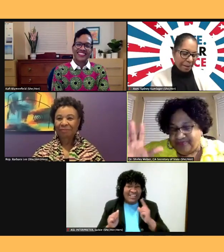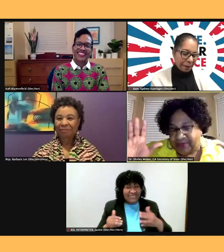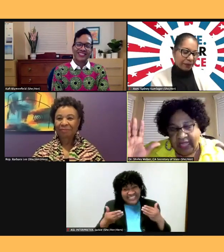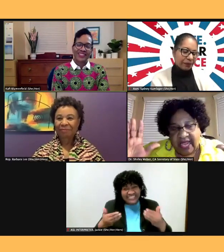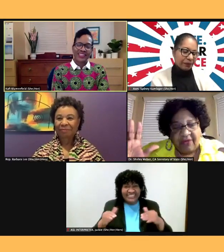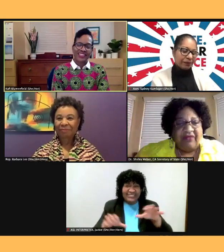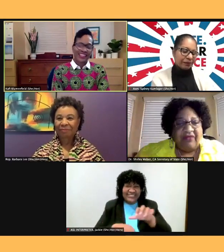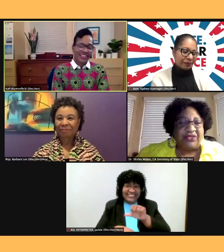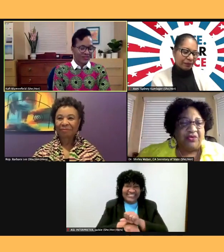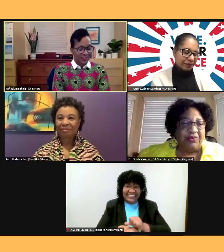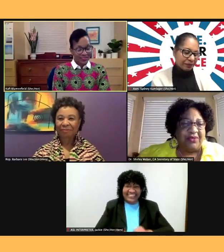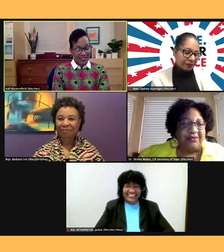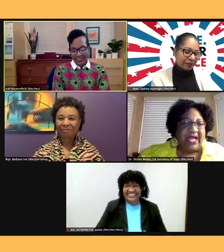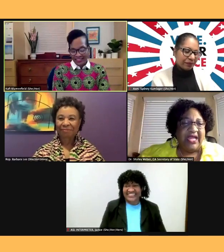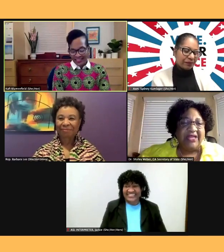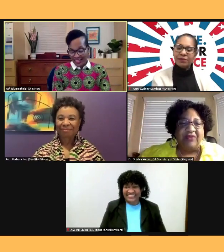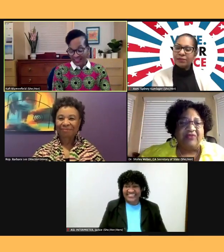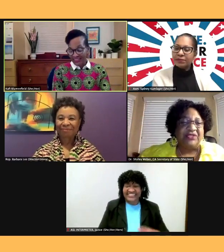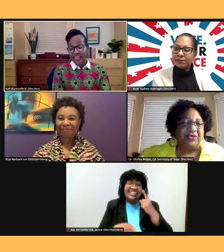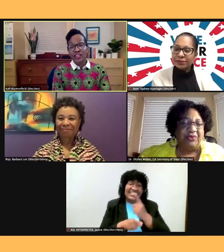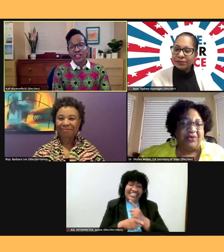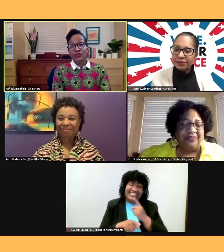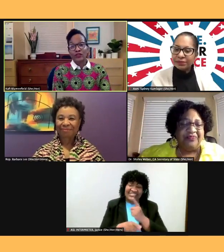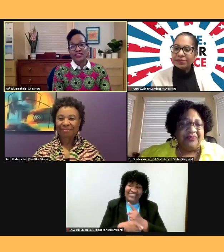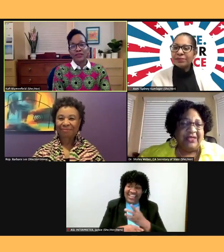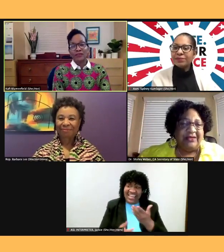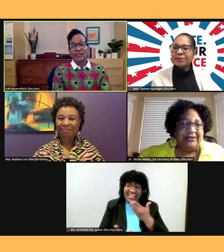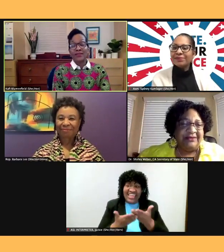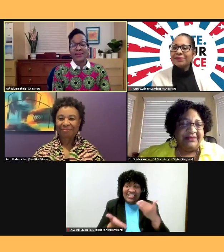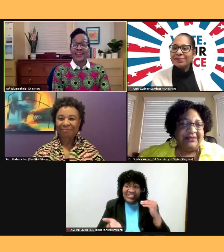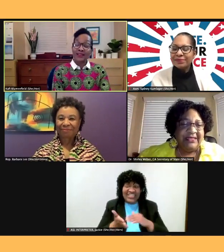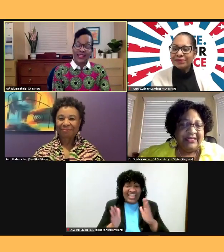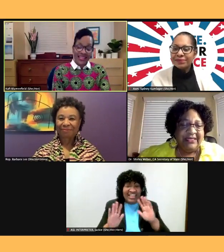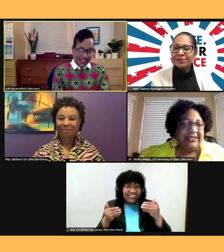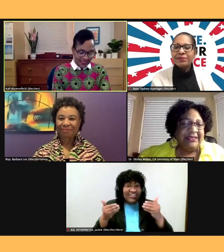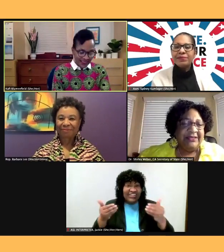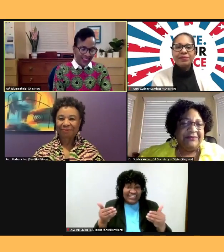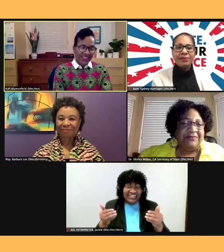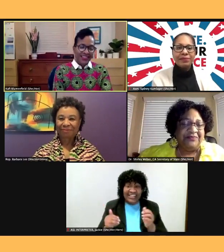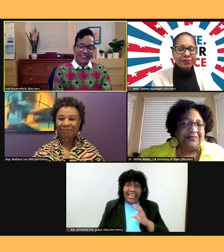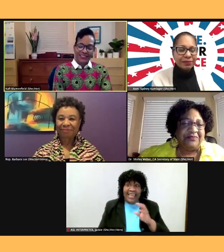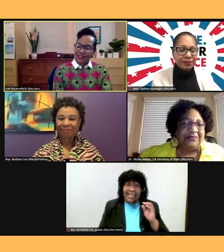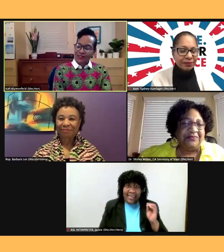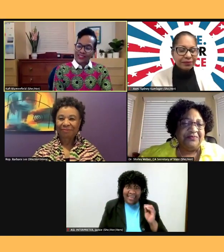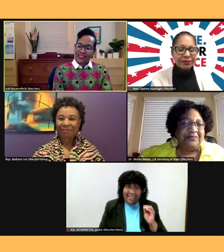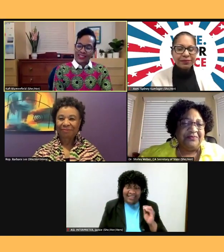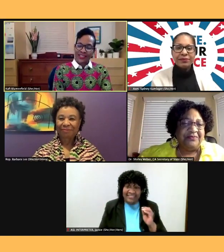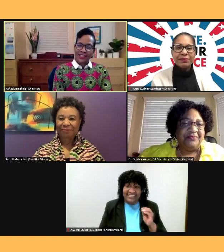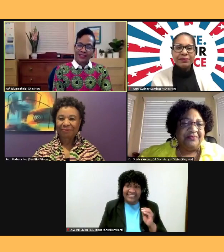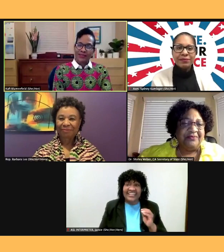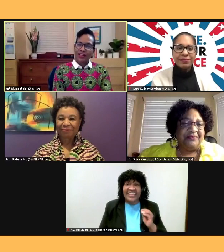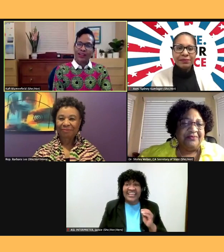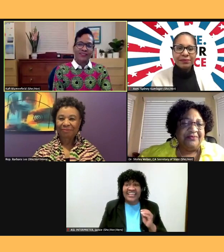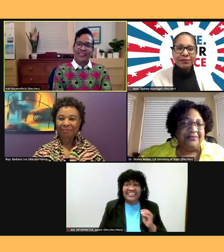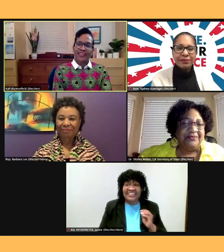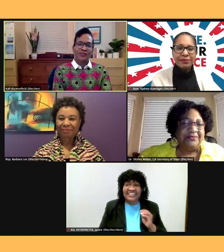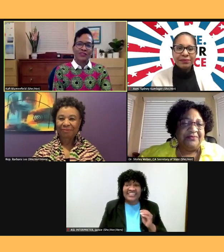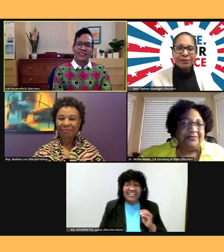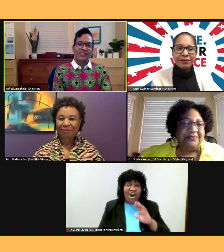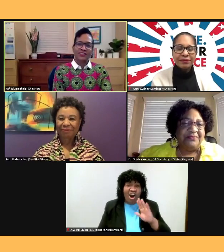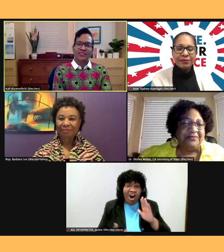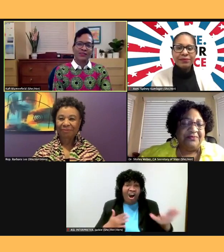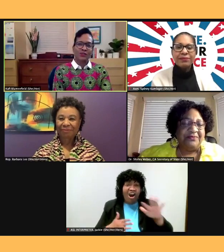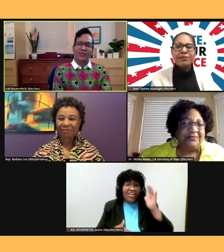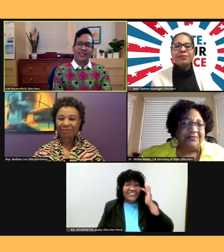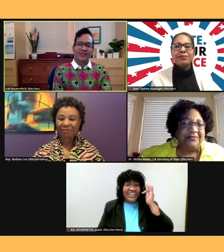And, and, uh, and thank you for stepping up and, and, you know, um, all of California is your living room now.